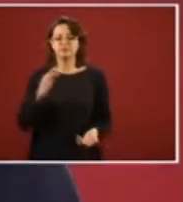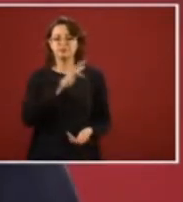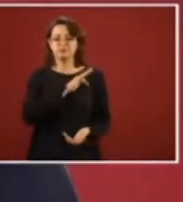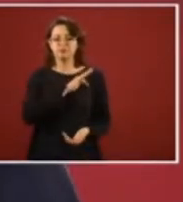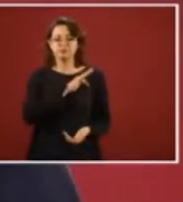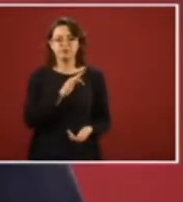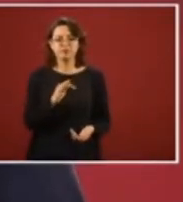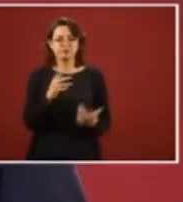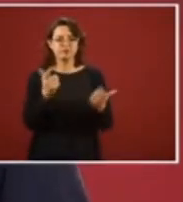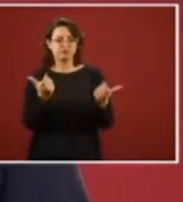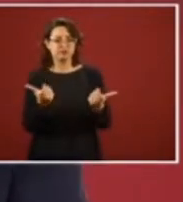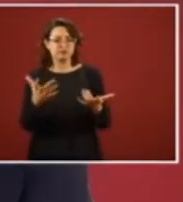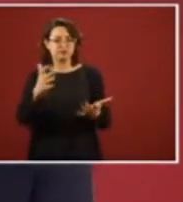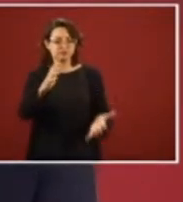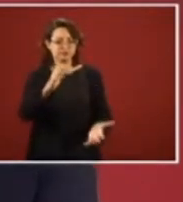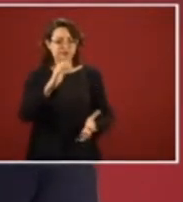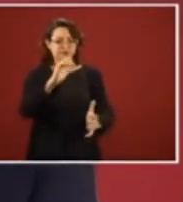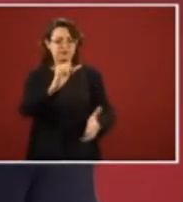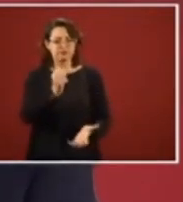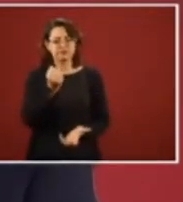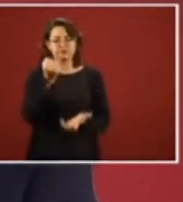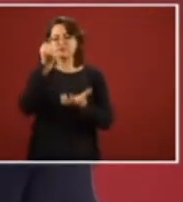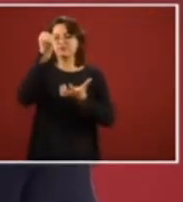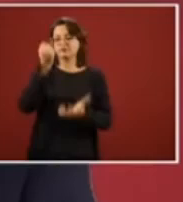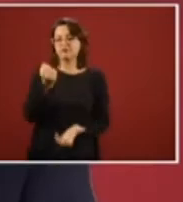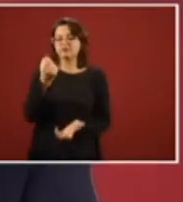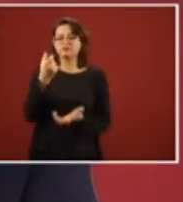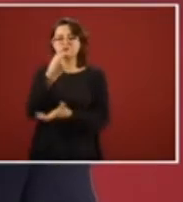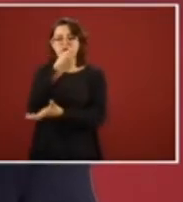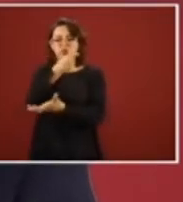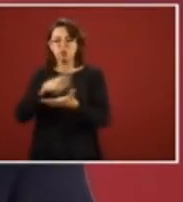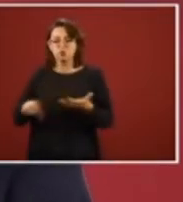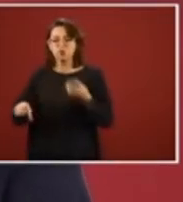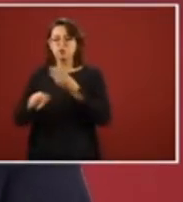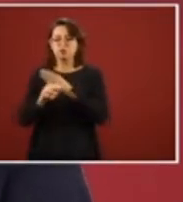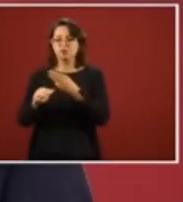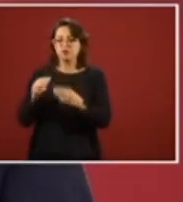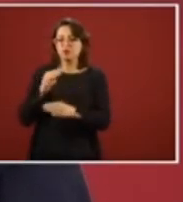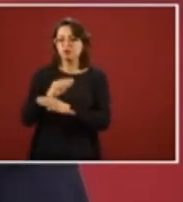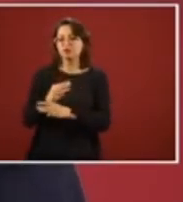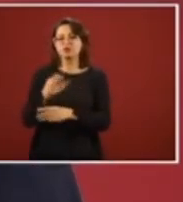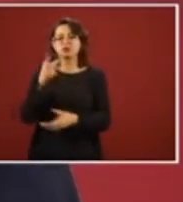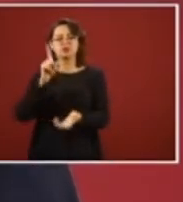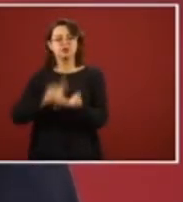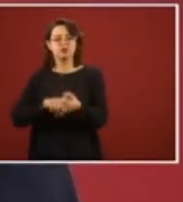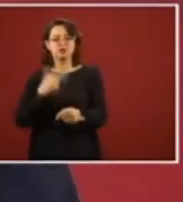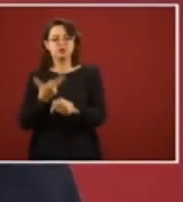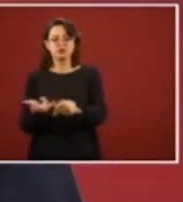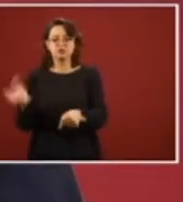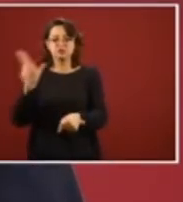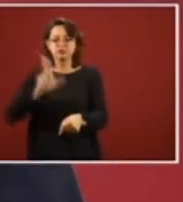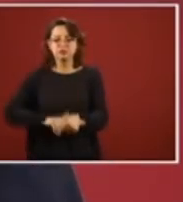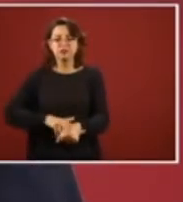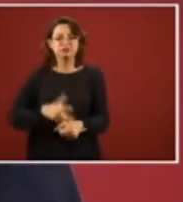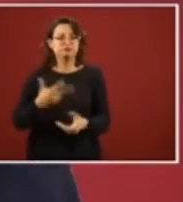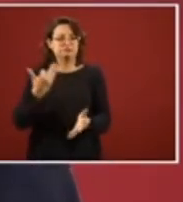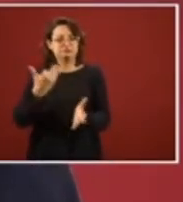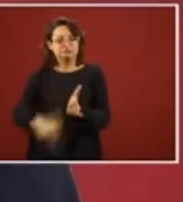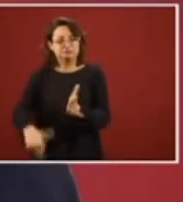This will permit us to have resources to buy equipment that is needed in hospitals.